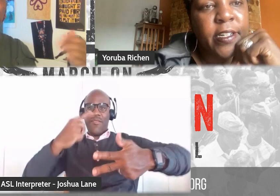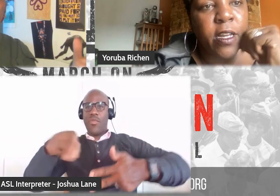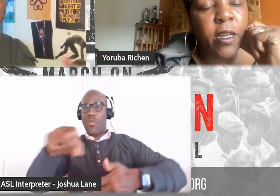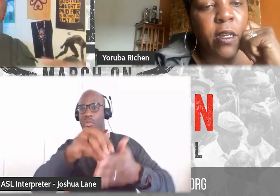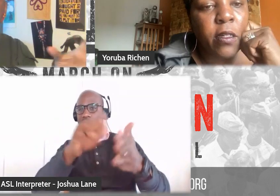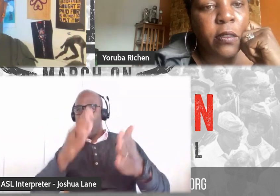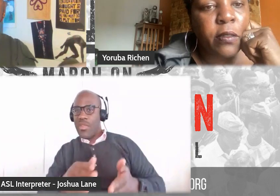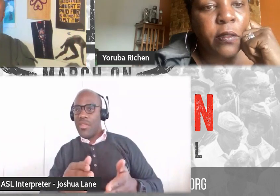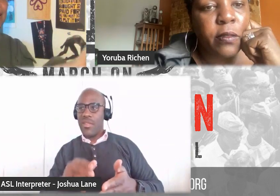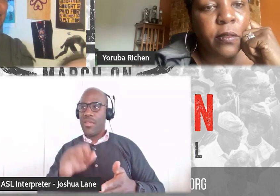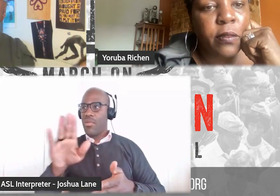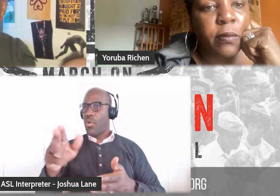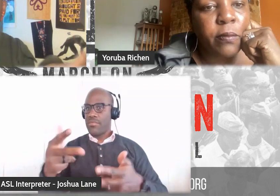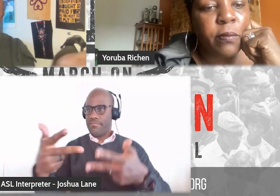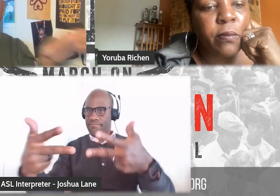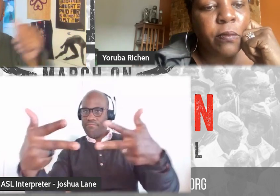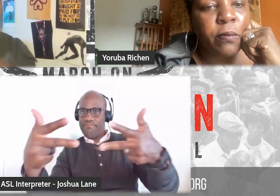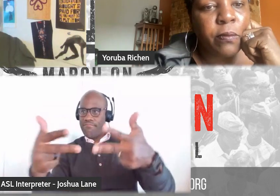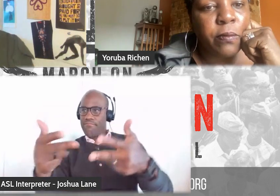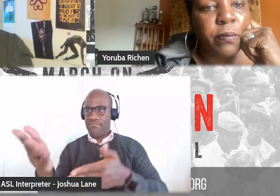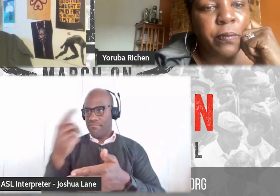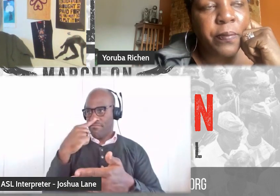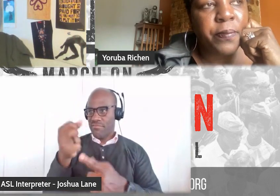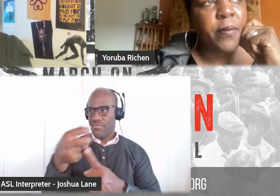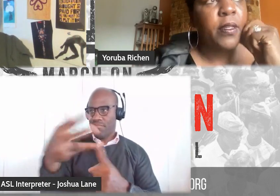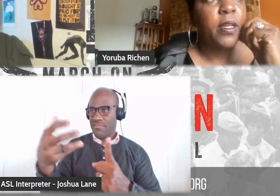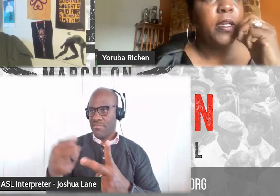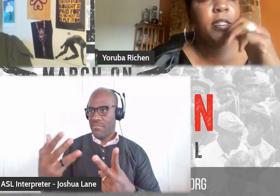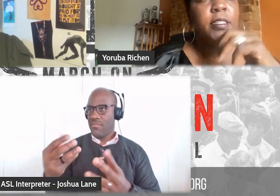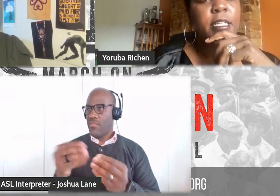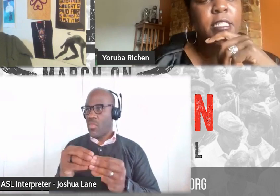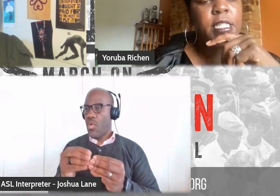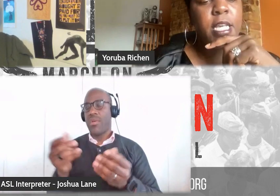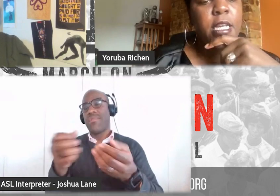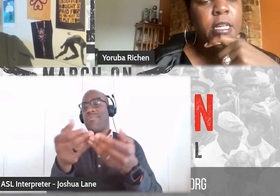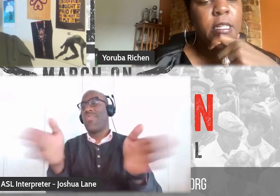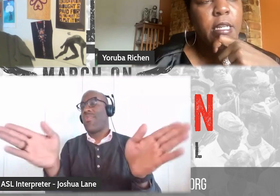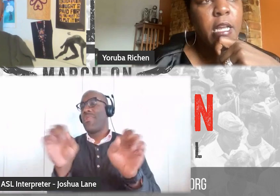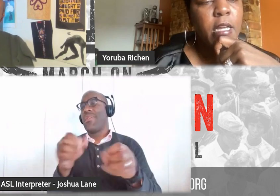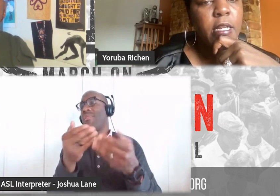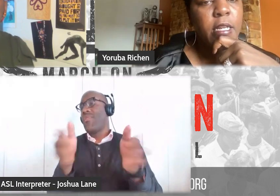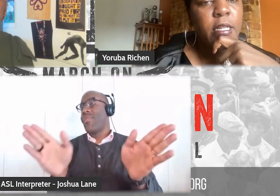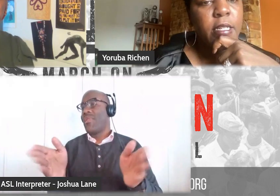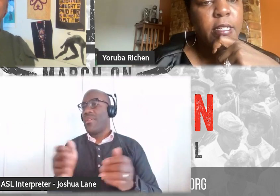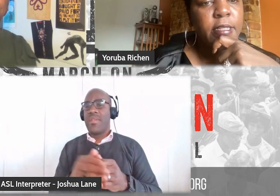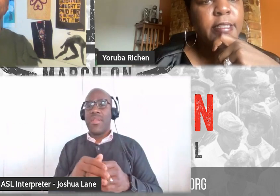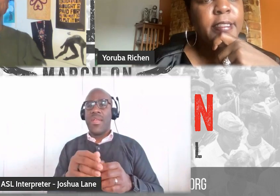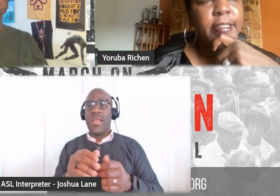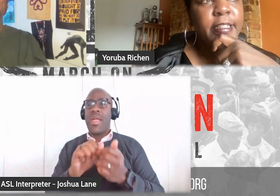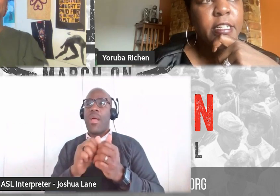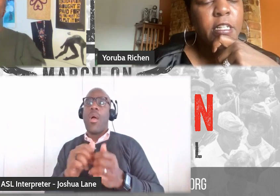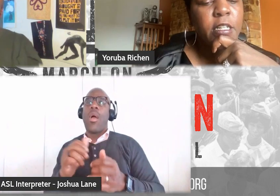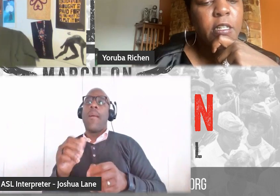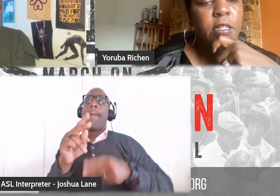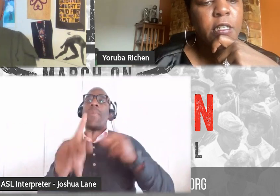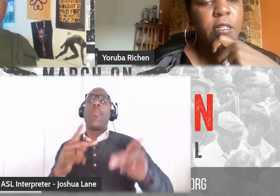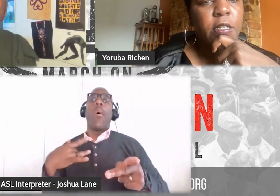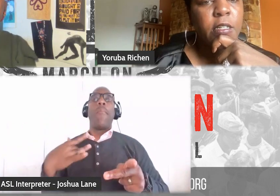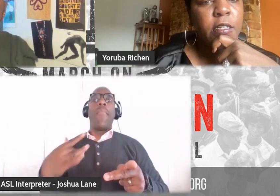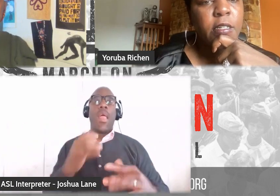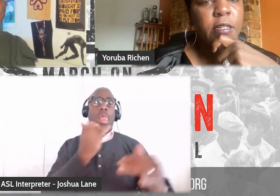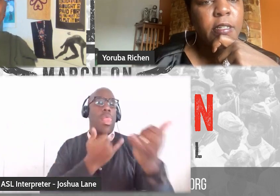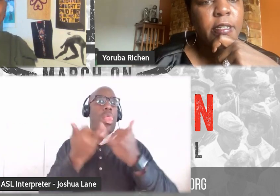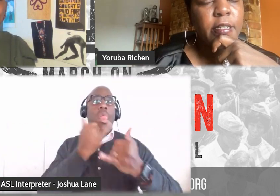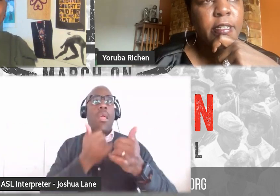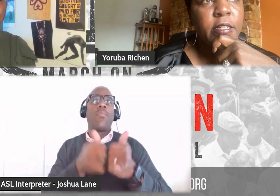around the process, any aspect of it. So this can be general. Where do people